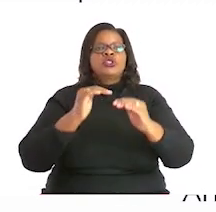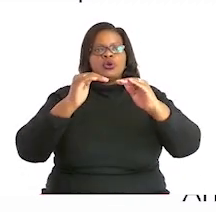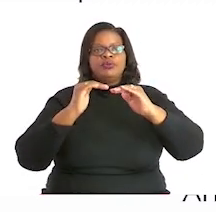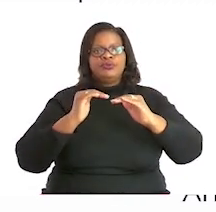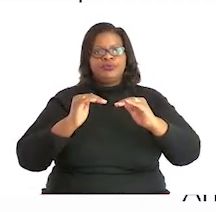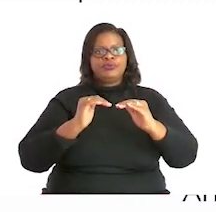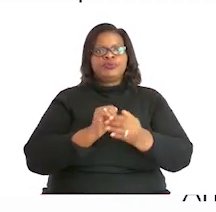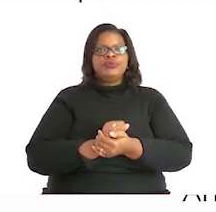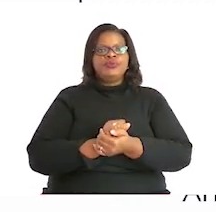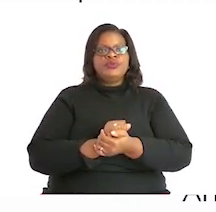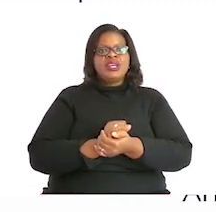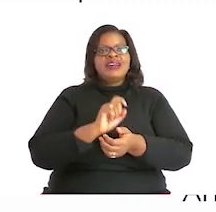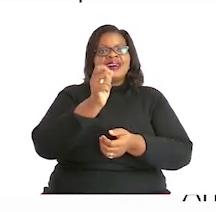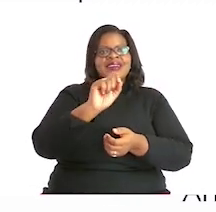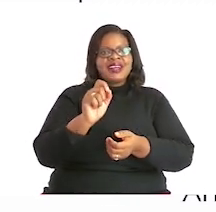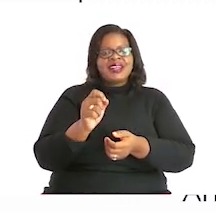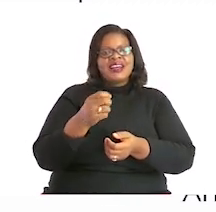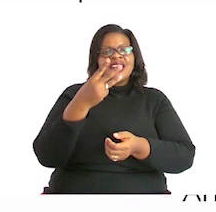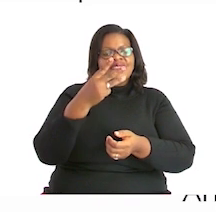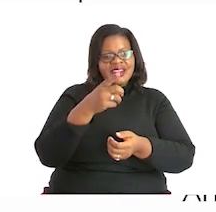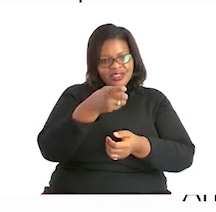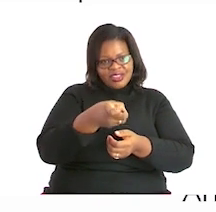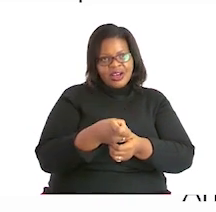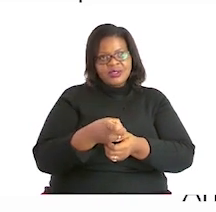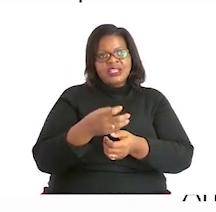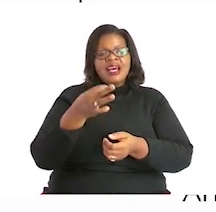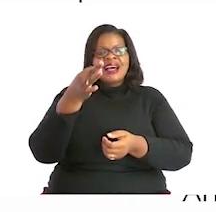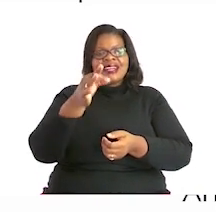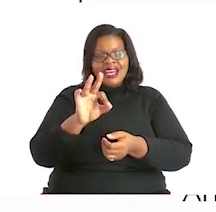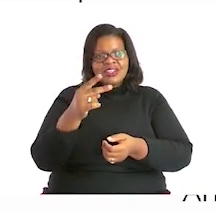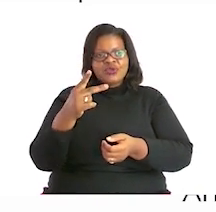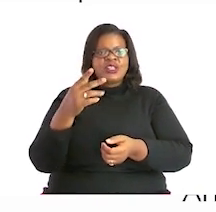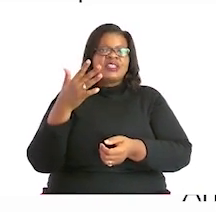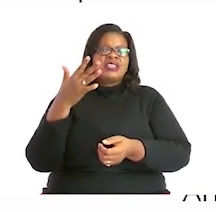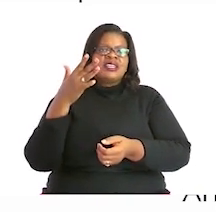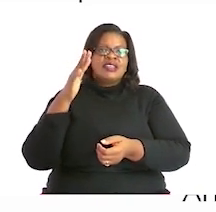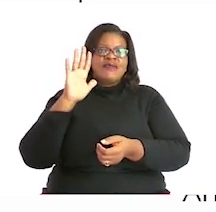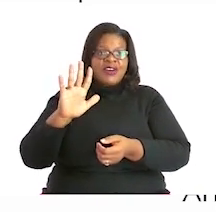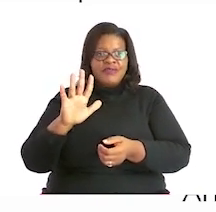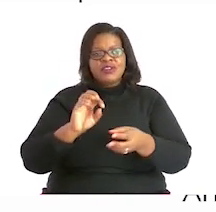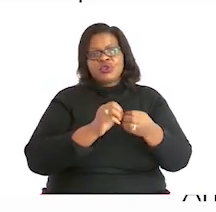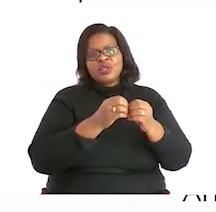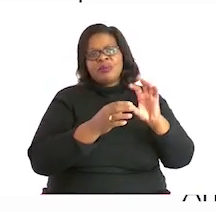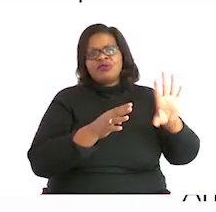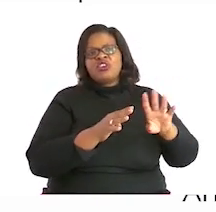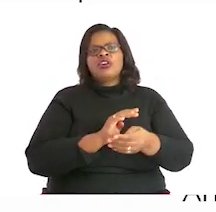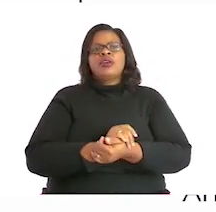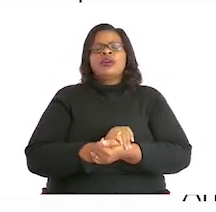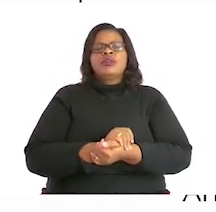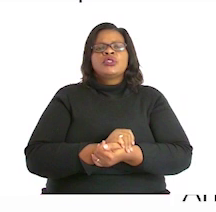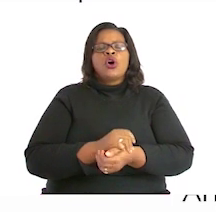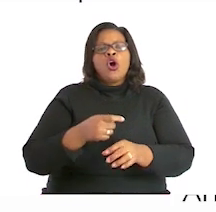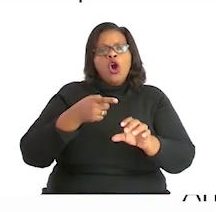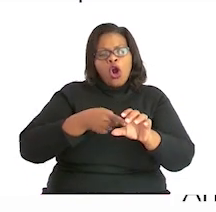Write three thousand, nine hundred and twenty-five in words. Remember what I said. Always try